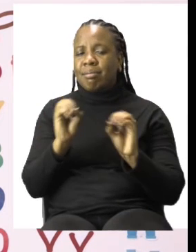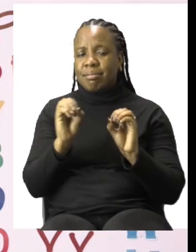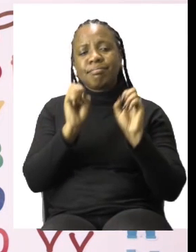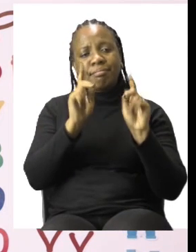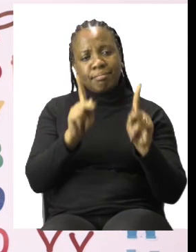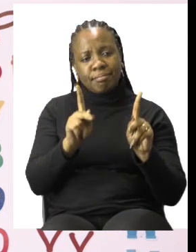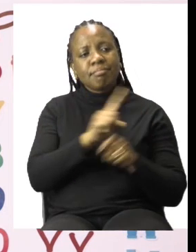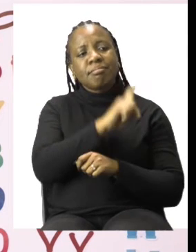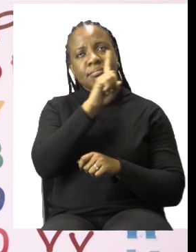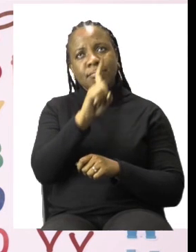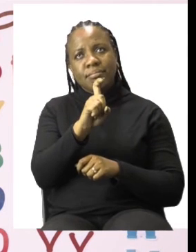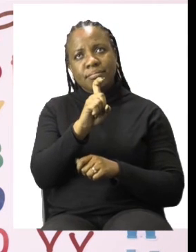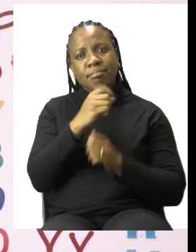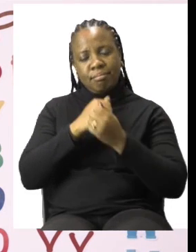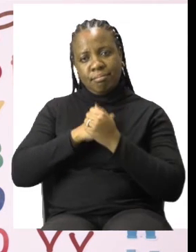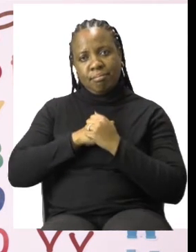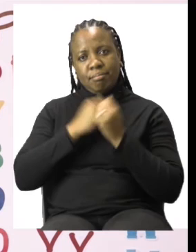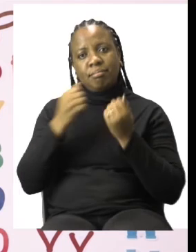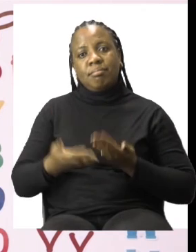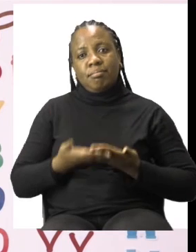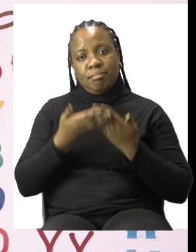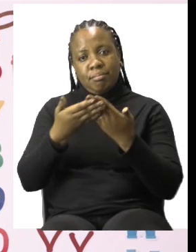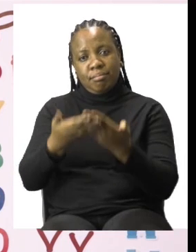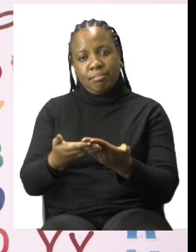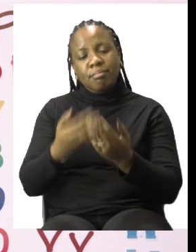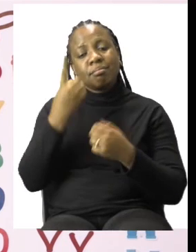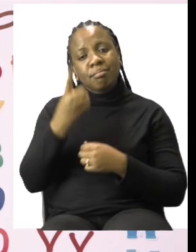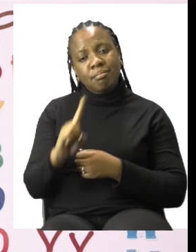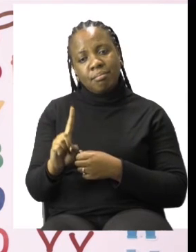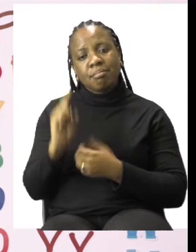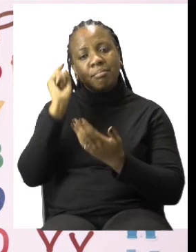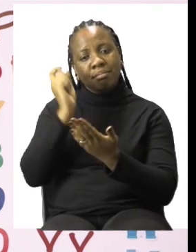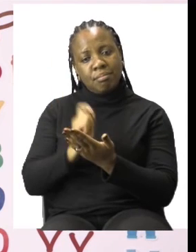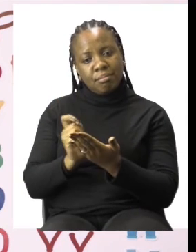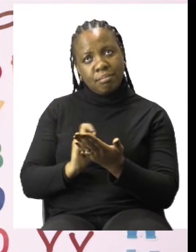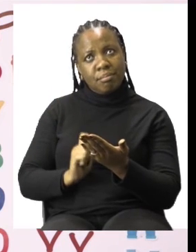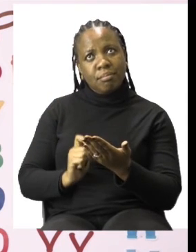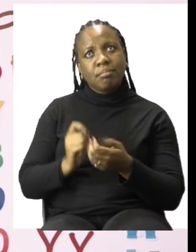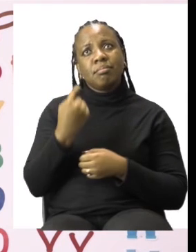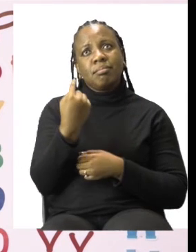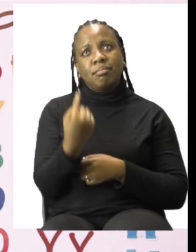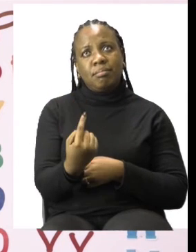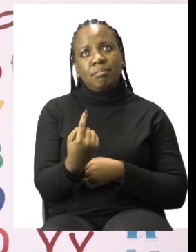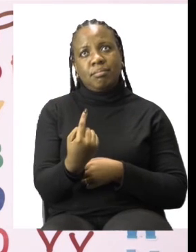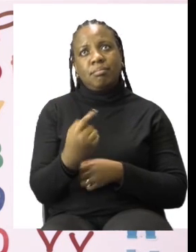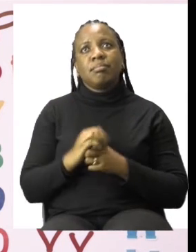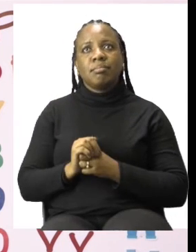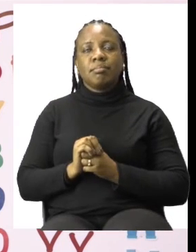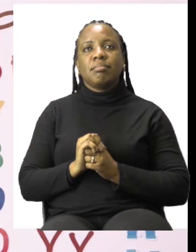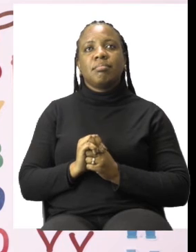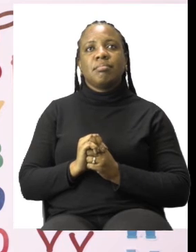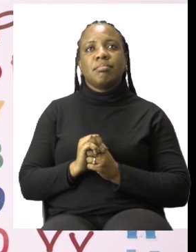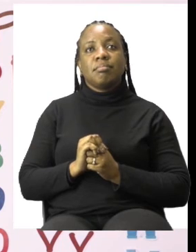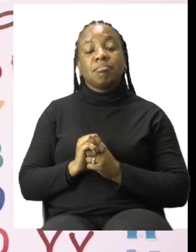adult for help. But just make sure that you finish your work by yourself. So now